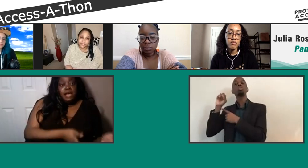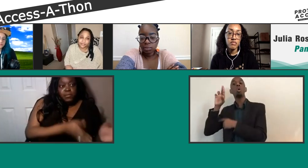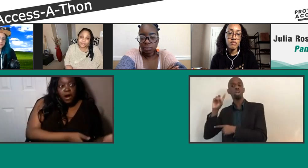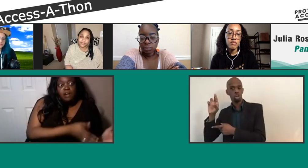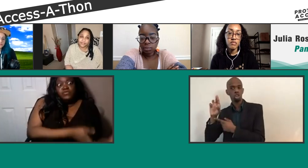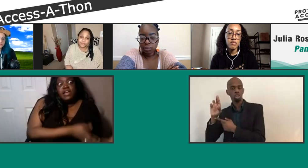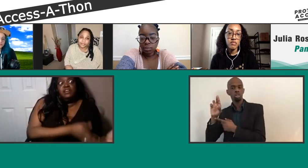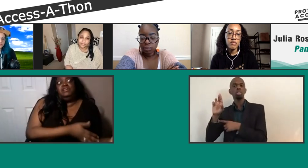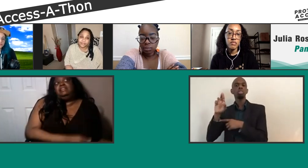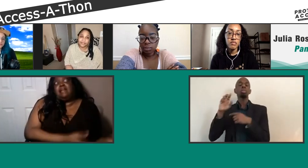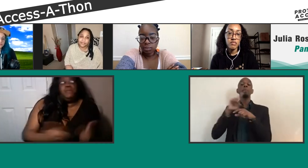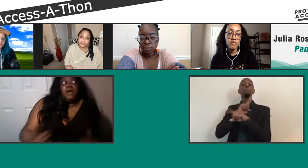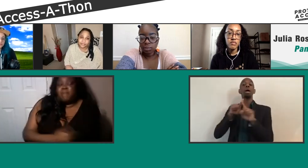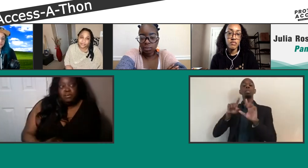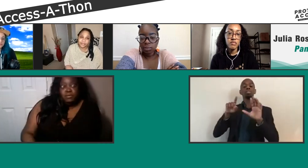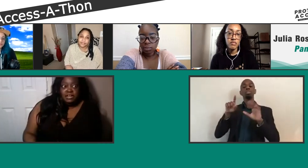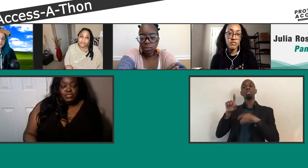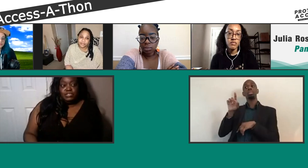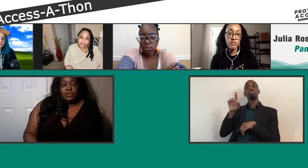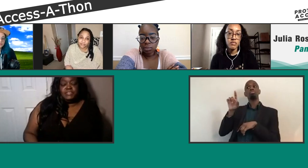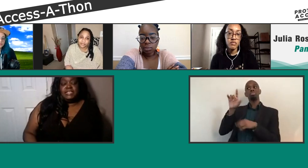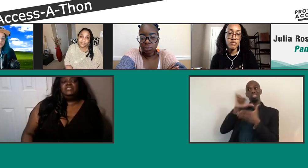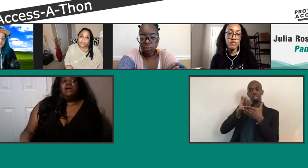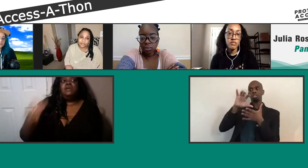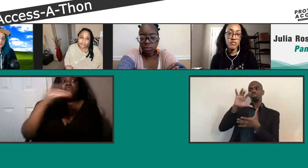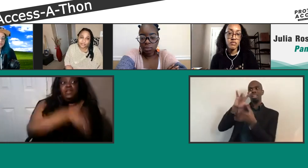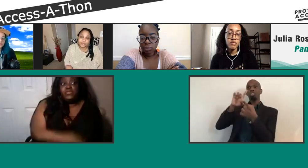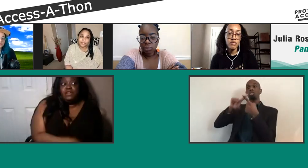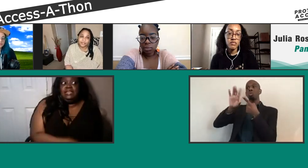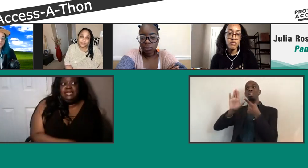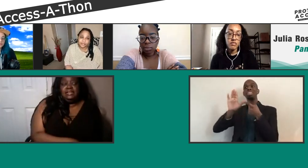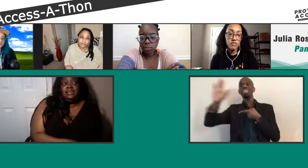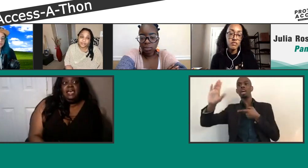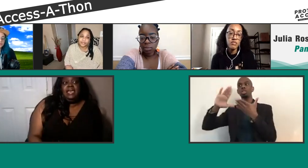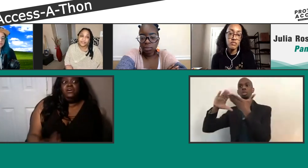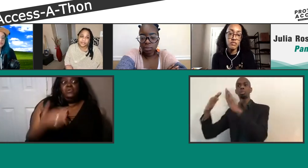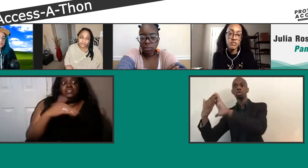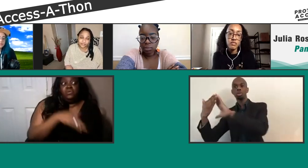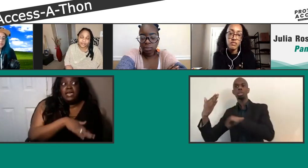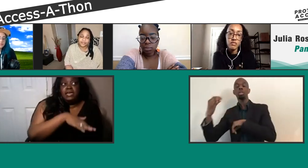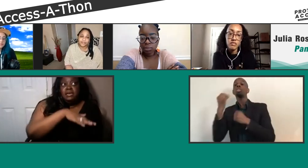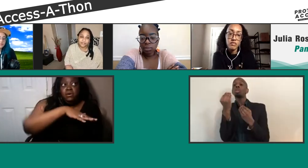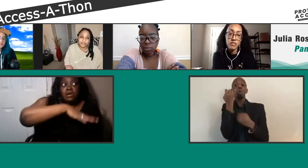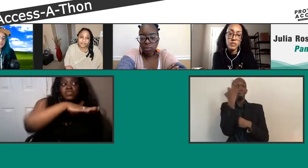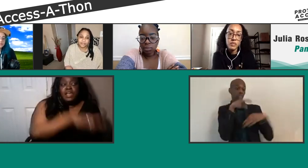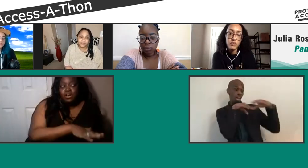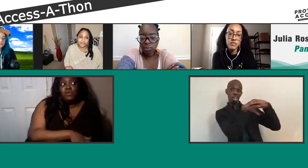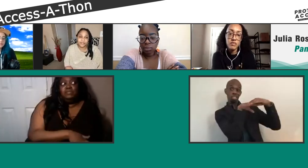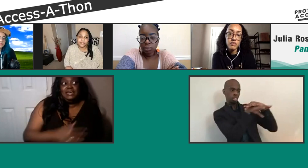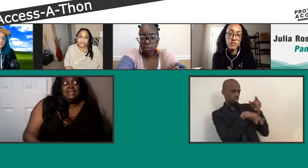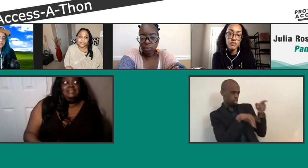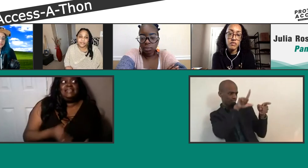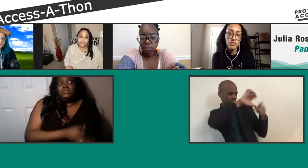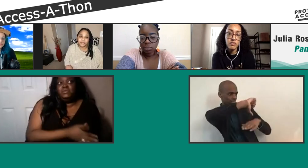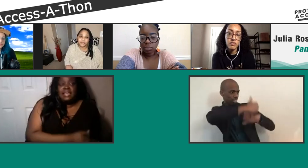they're part of their community. They're not part of my community, if you see what I'm saying. So I'm going to follow their lead and go with it the way where they're going,